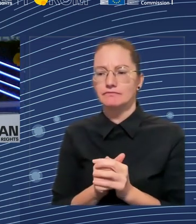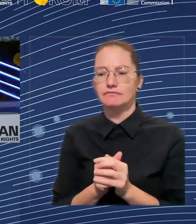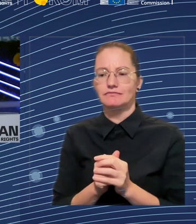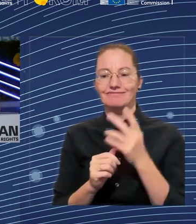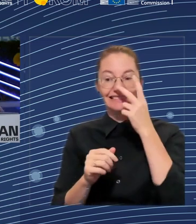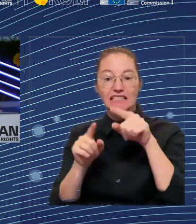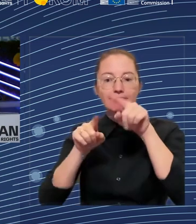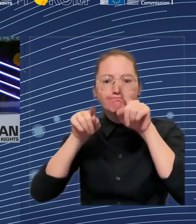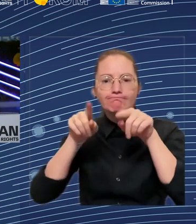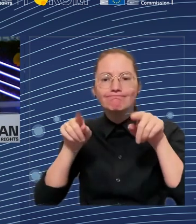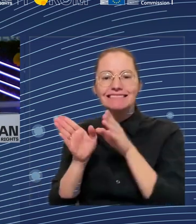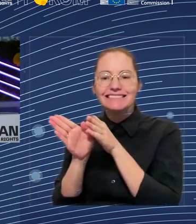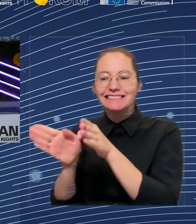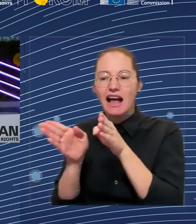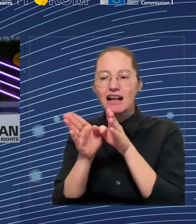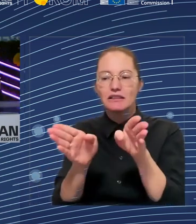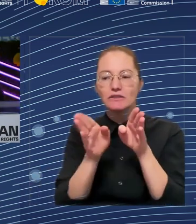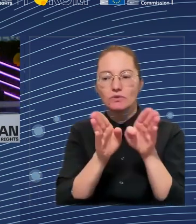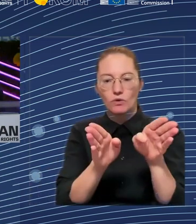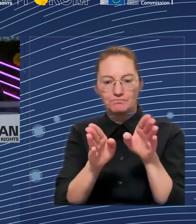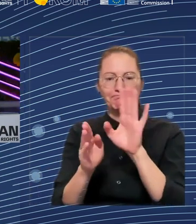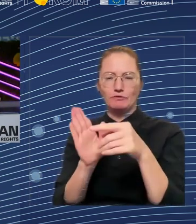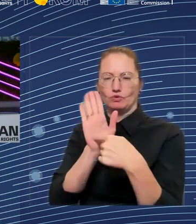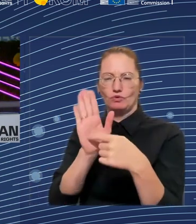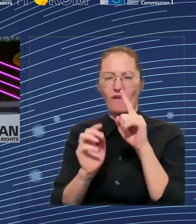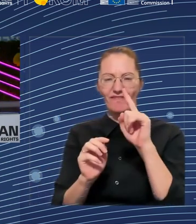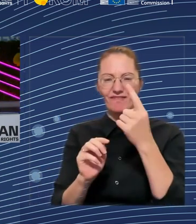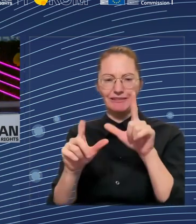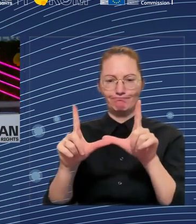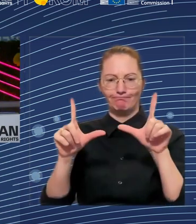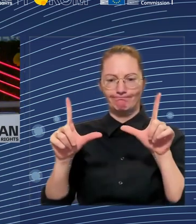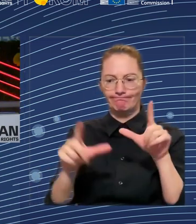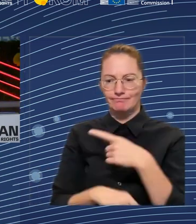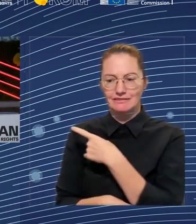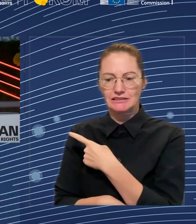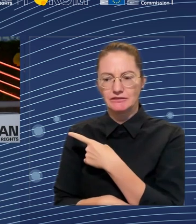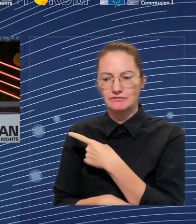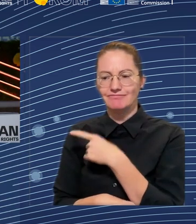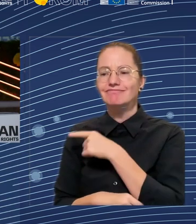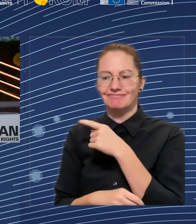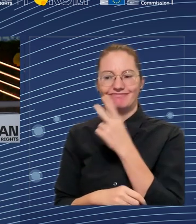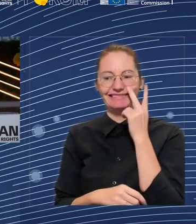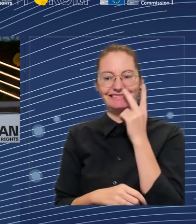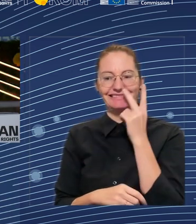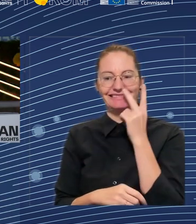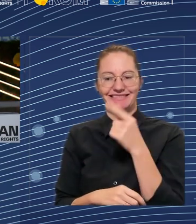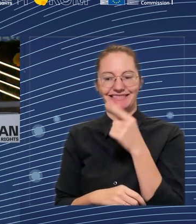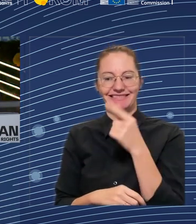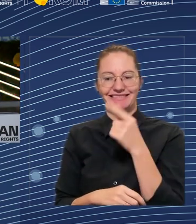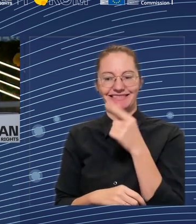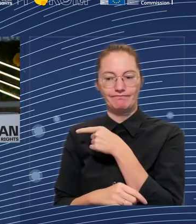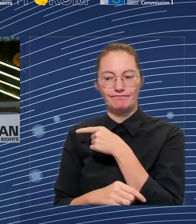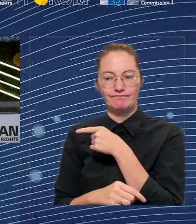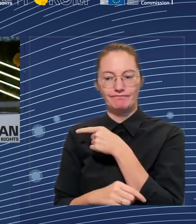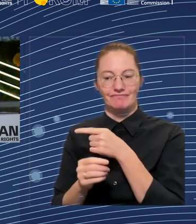in 2022. This is expected to go down further to 258 million by 2030, and then further